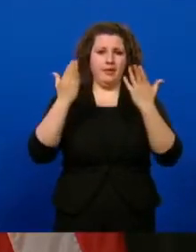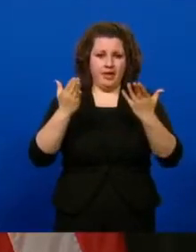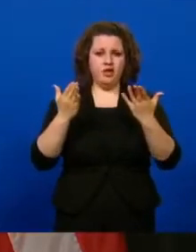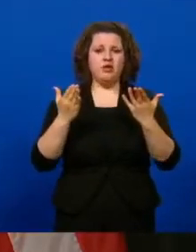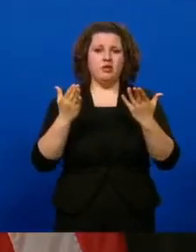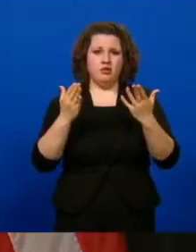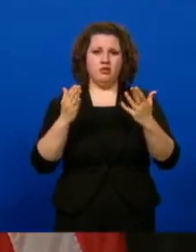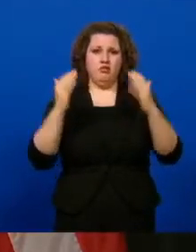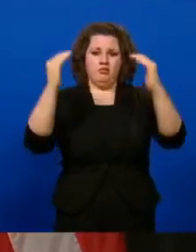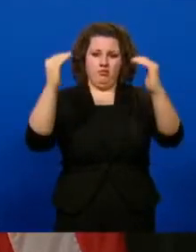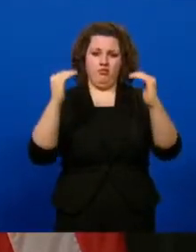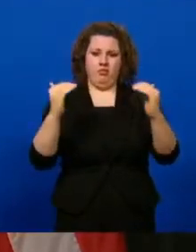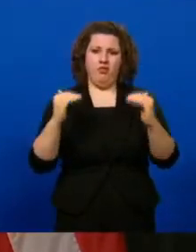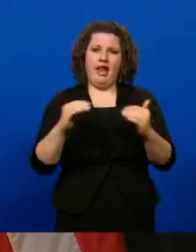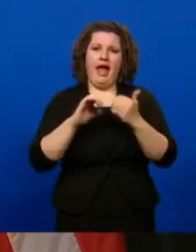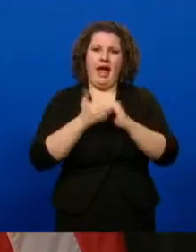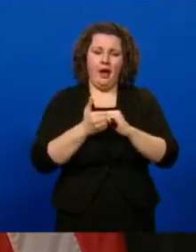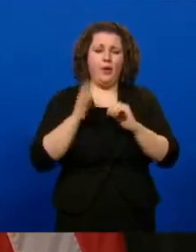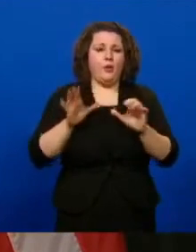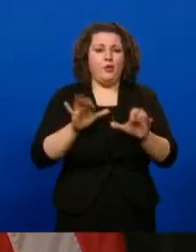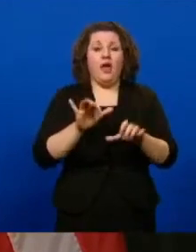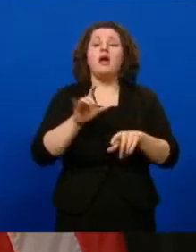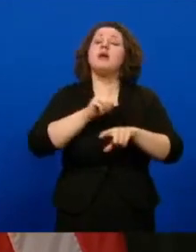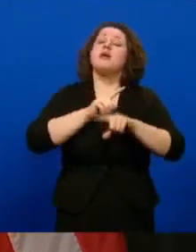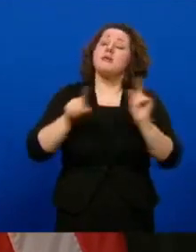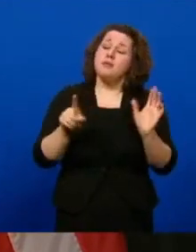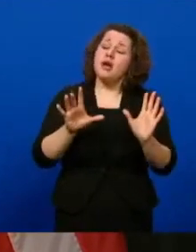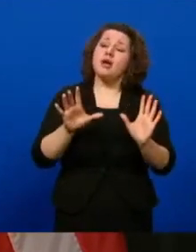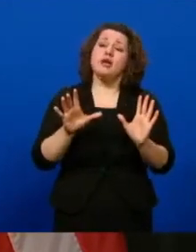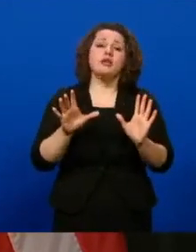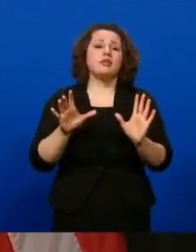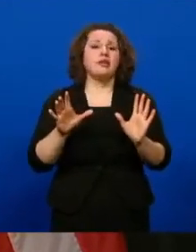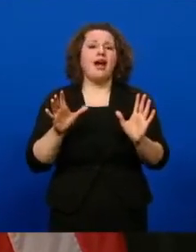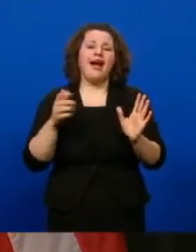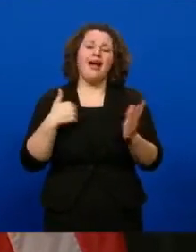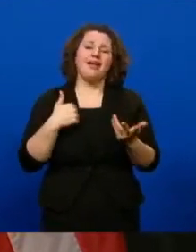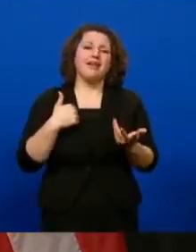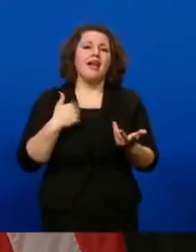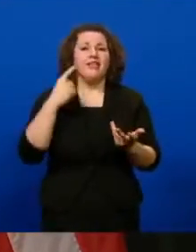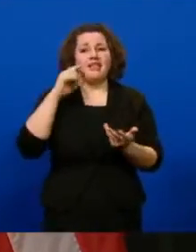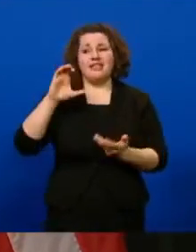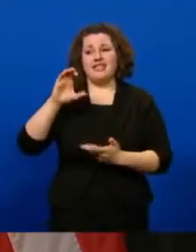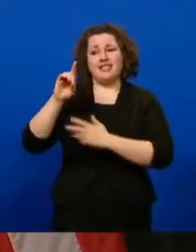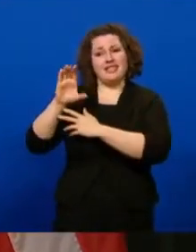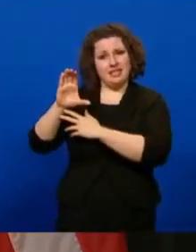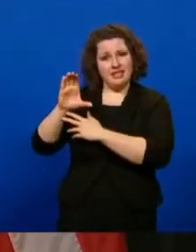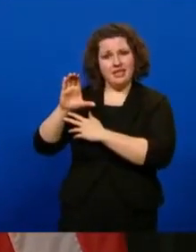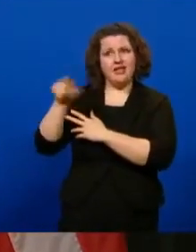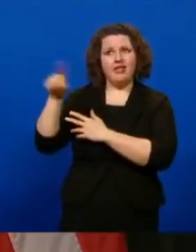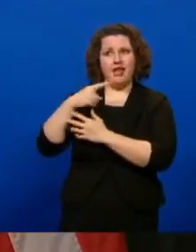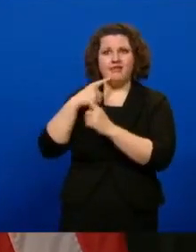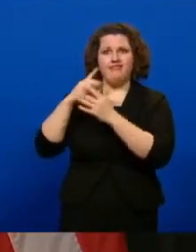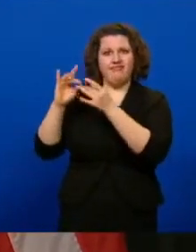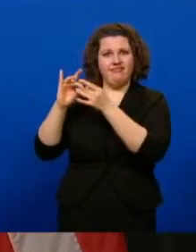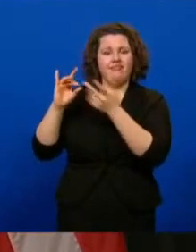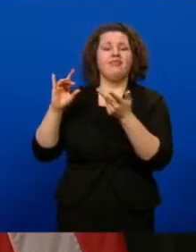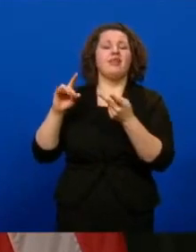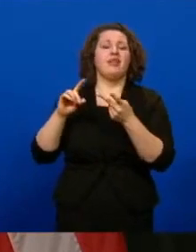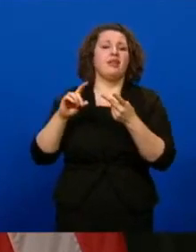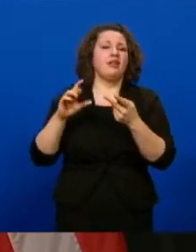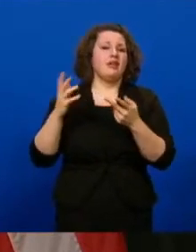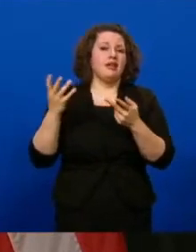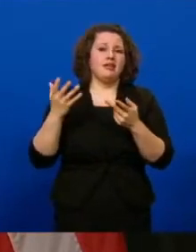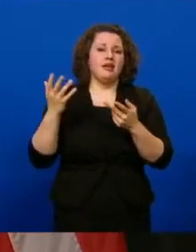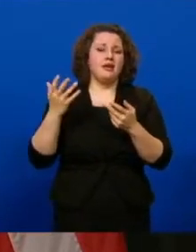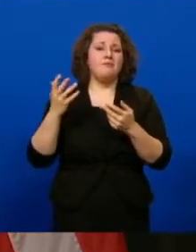look like and how we roll that out. But we also want to, and I think, you know, CDC has said this, and we've heard it from, you